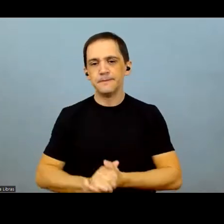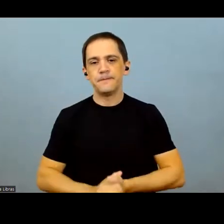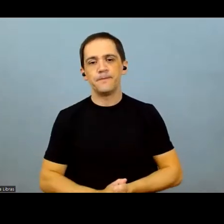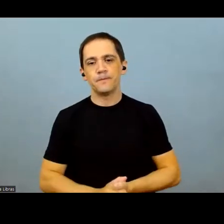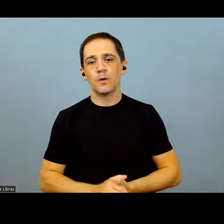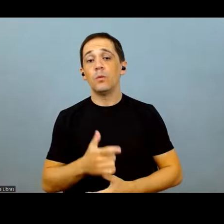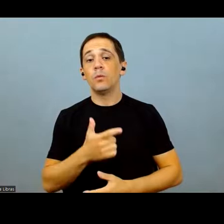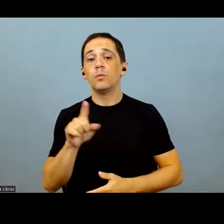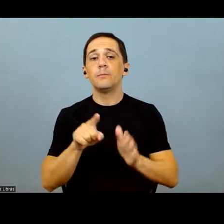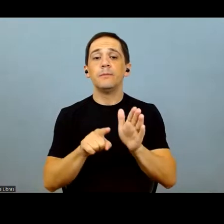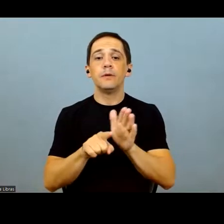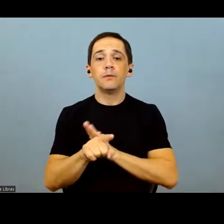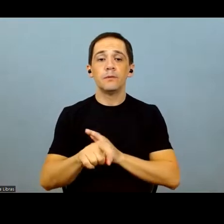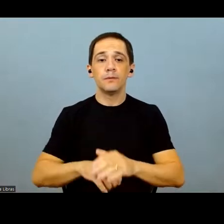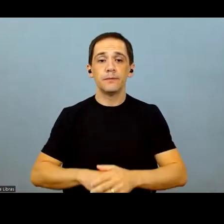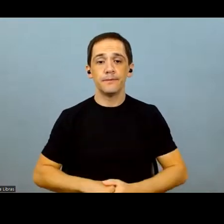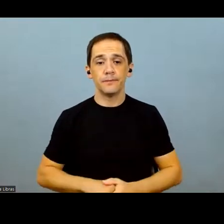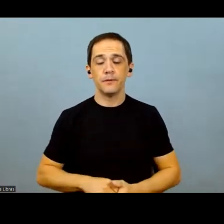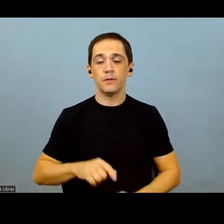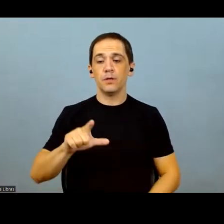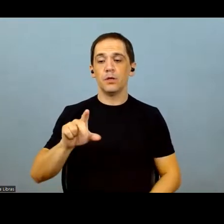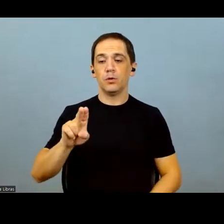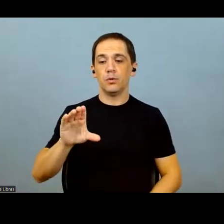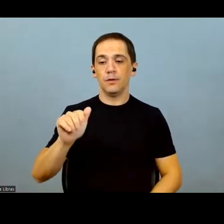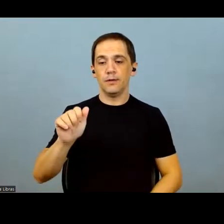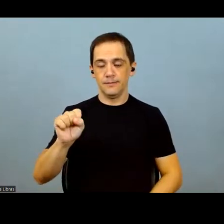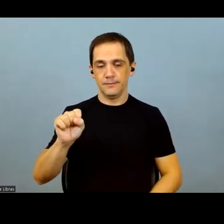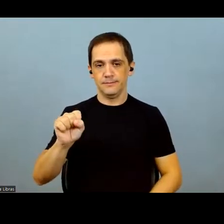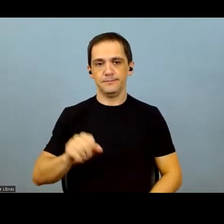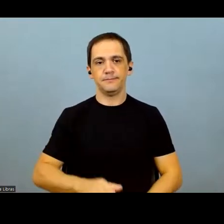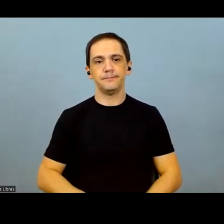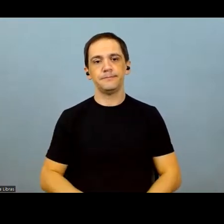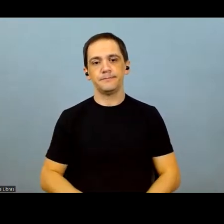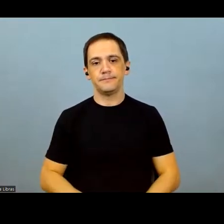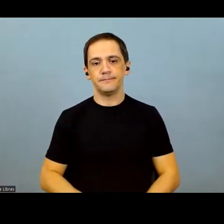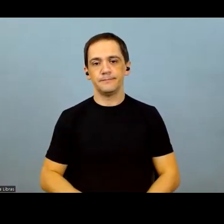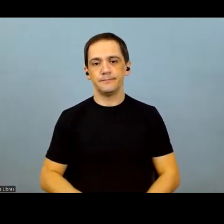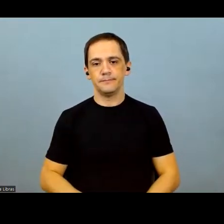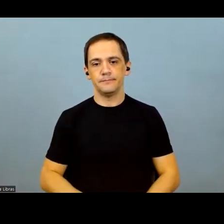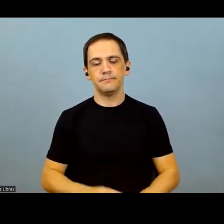you, Gabriel. Our next question is from Lucas Ferreira, JP Morgan.